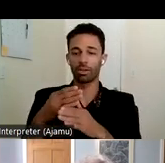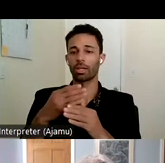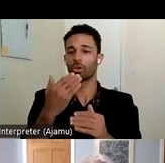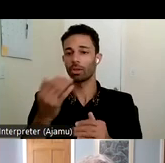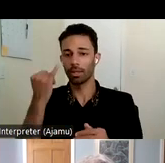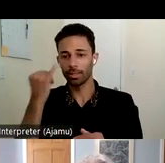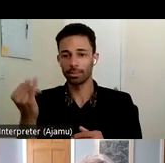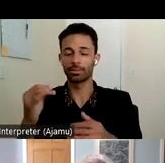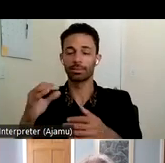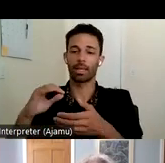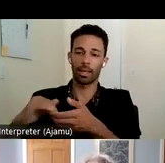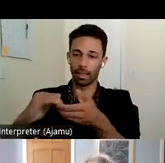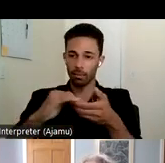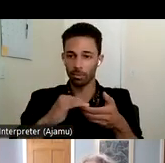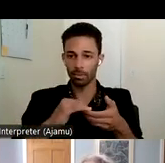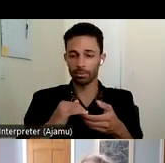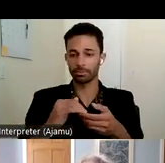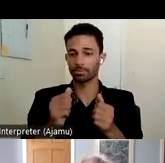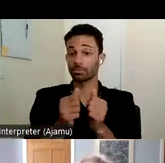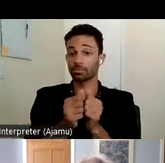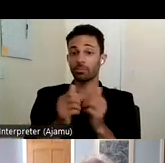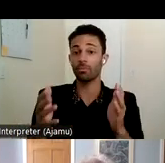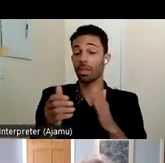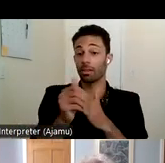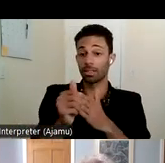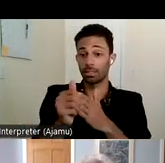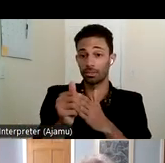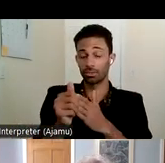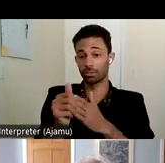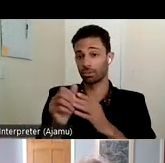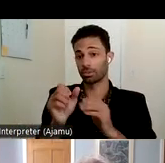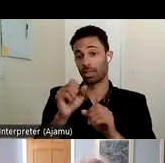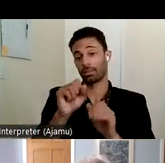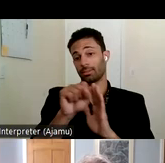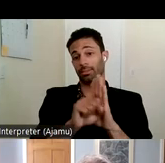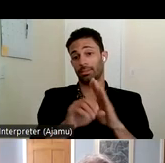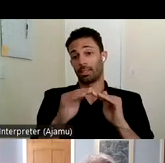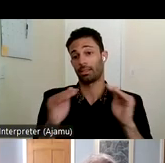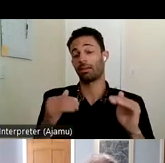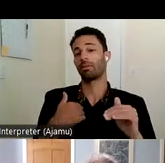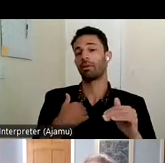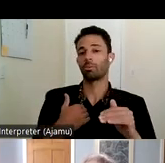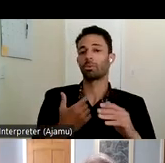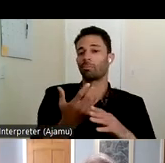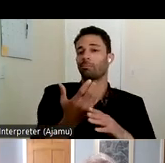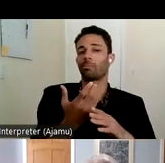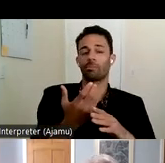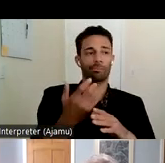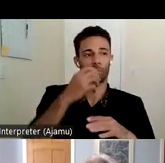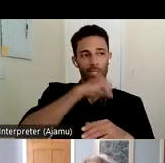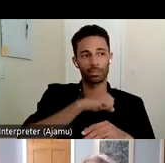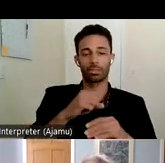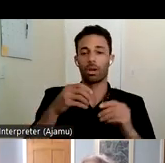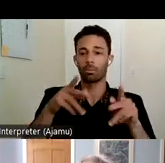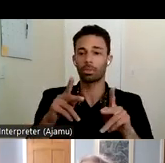um without leaders at the or point people at the state level we've also missed opportunities to go for federal grants